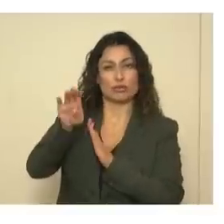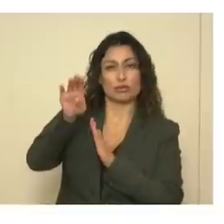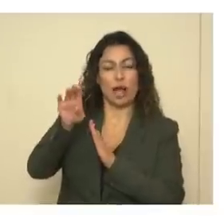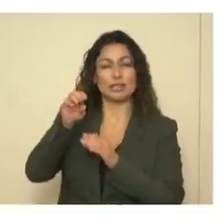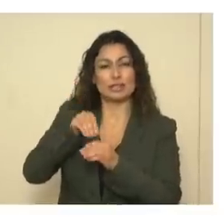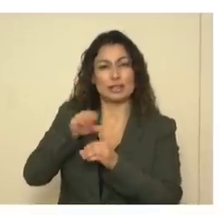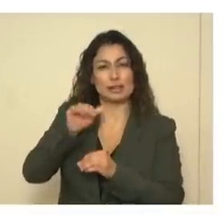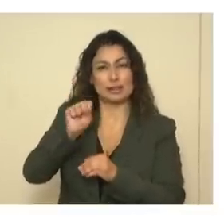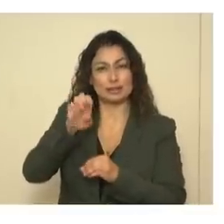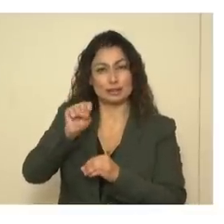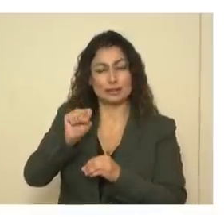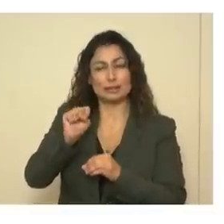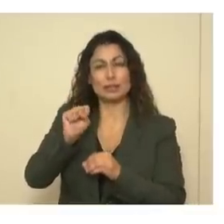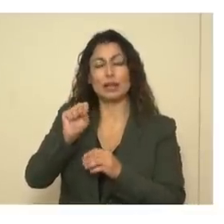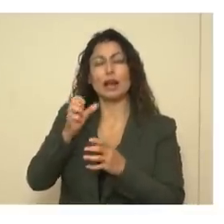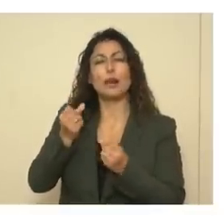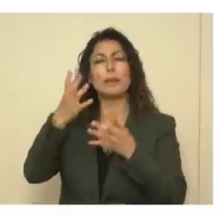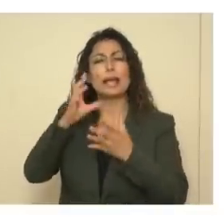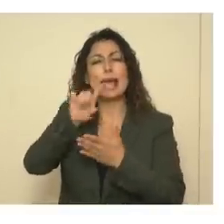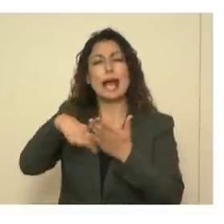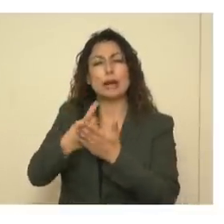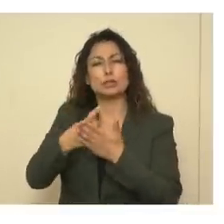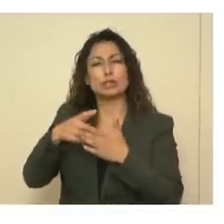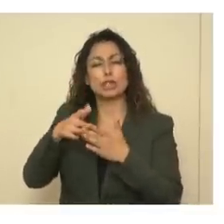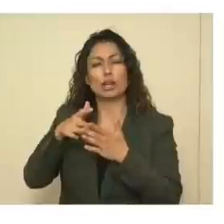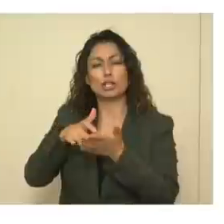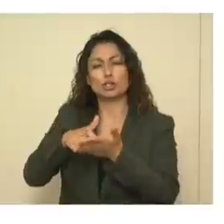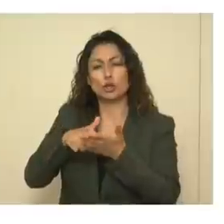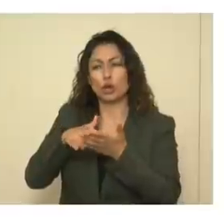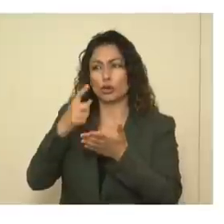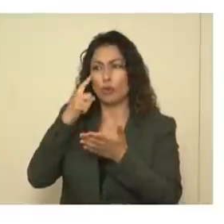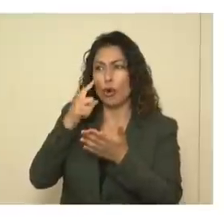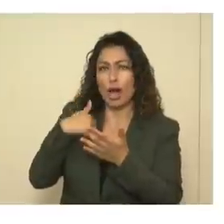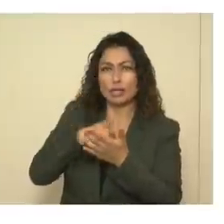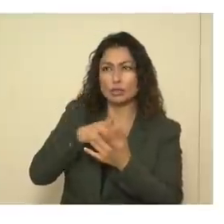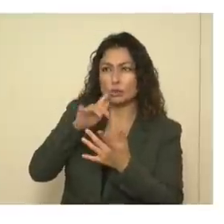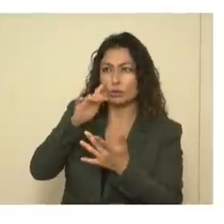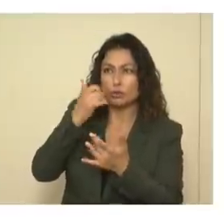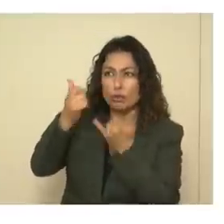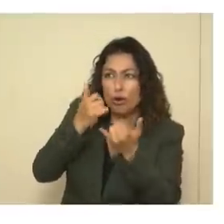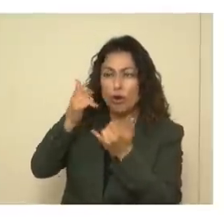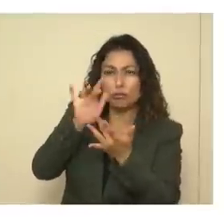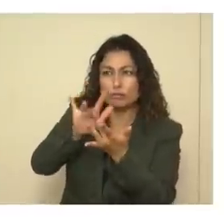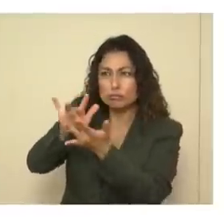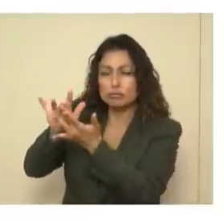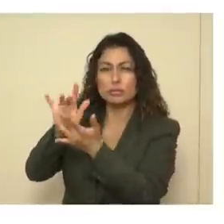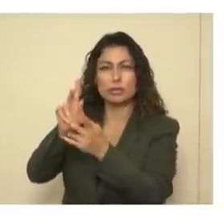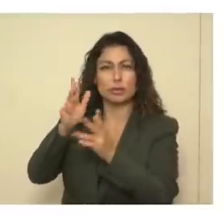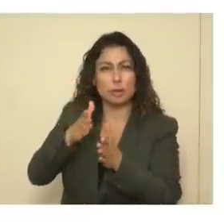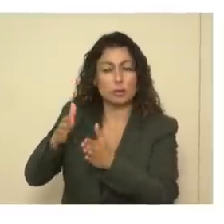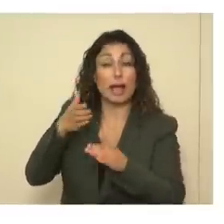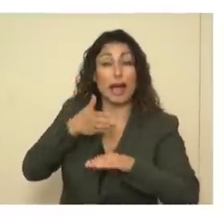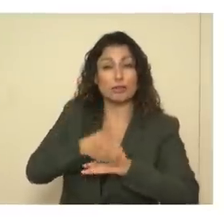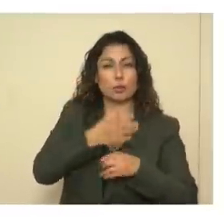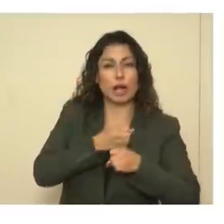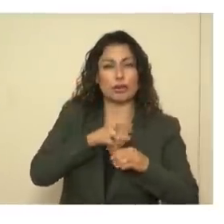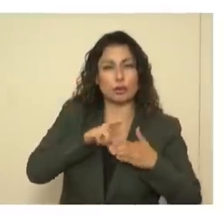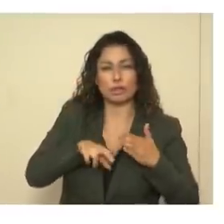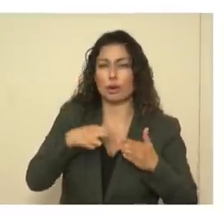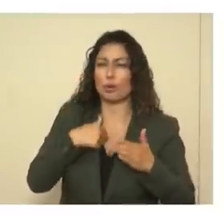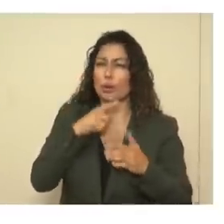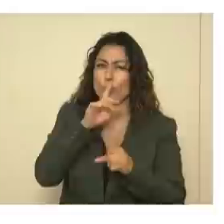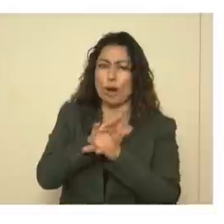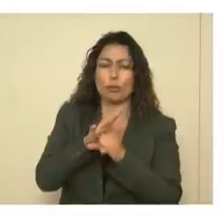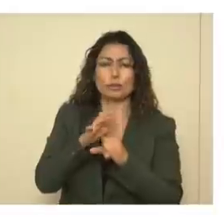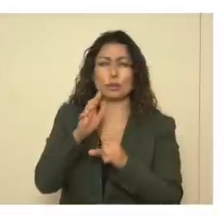in the number of hours it took to contact those cases once we had the test result. We've been promising you for weeks that we're